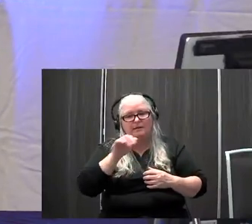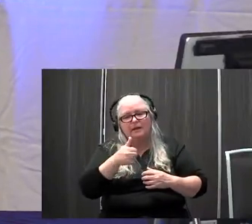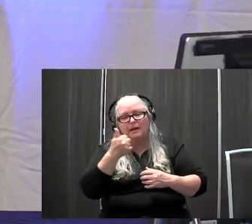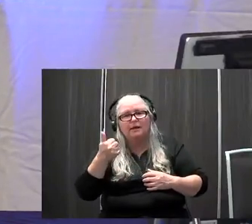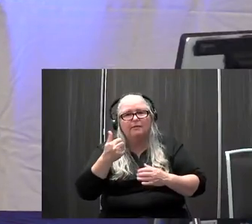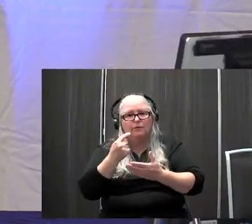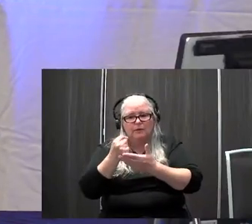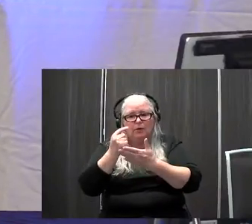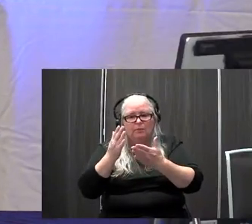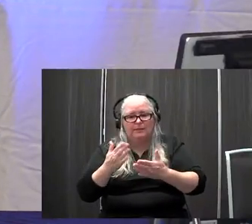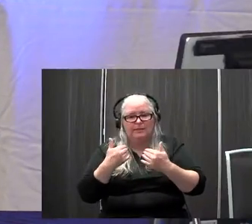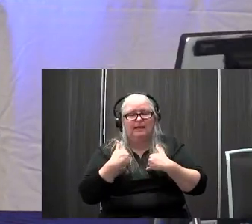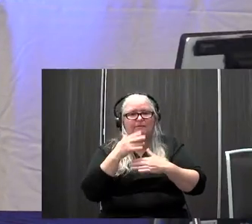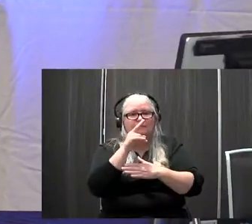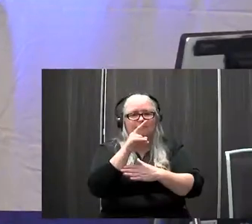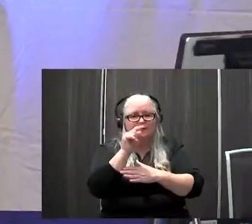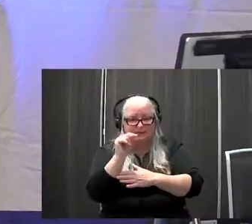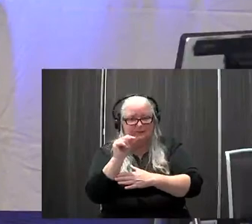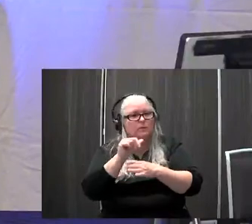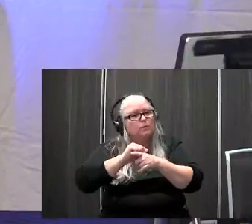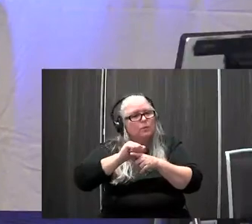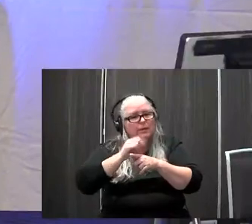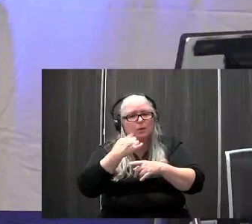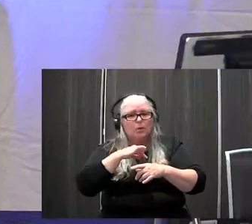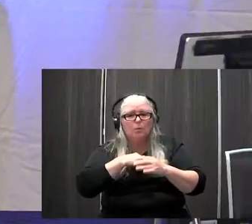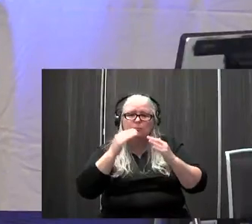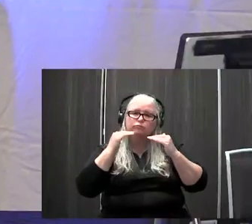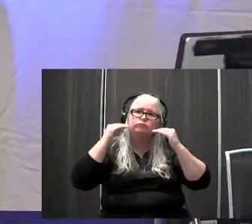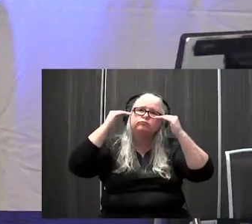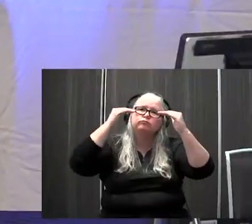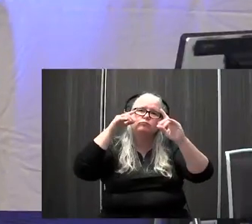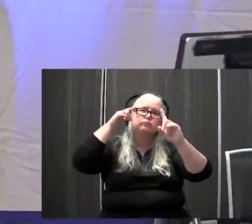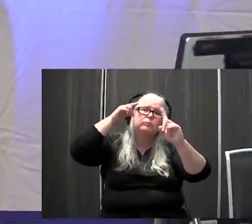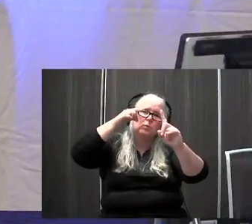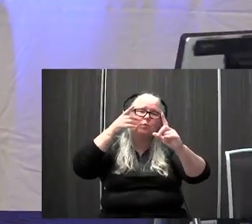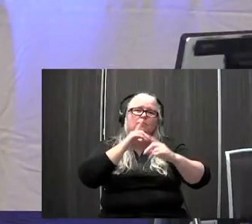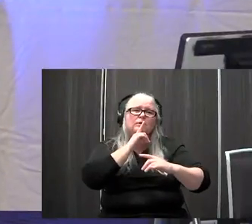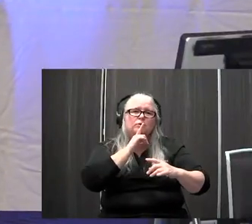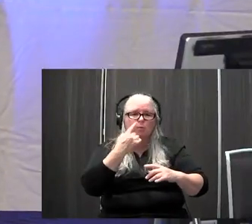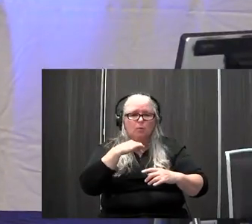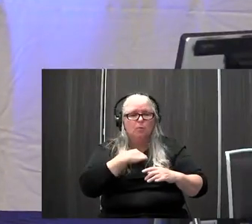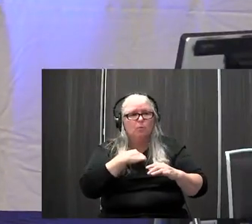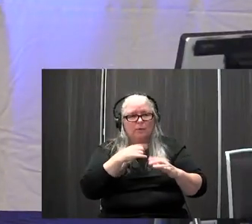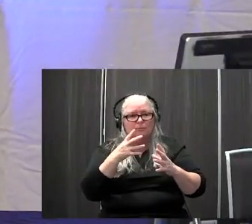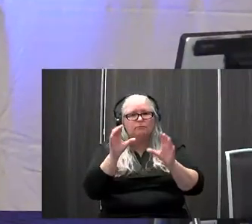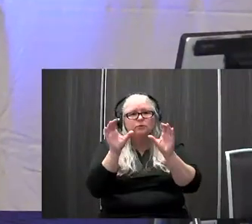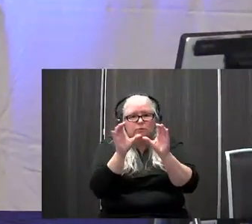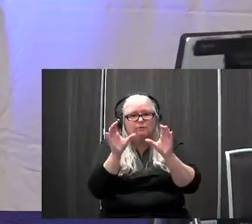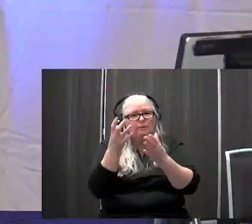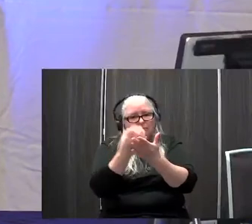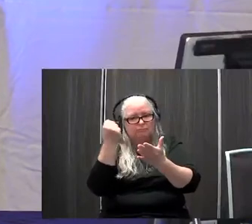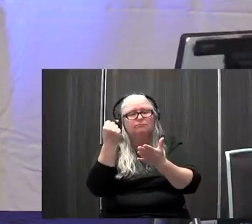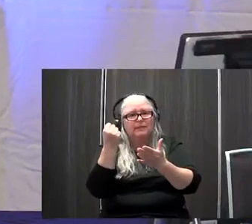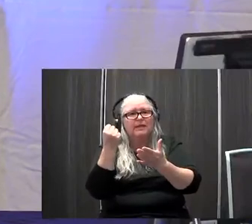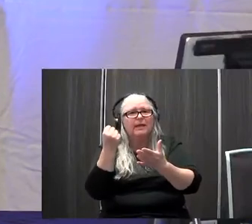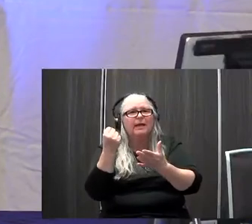here at Children's, that was, um, we kind of set the bar for ourselves that we wanted to make sure we went through that and got certified through that. Um, I also